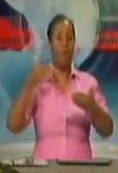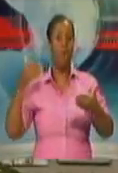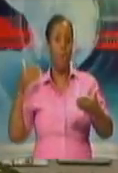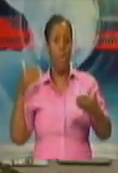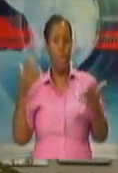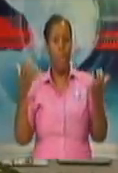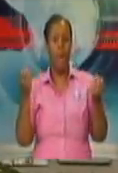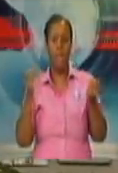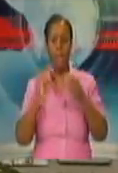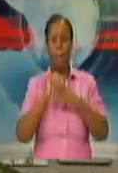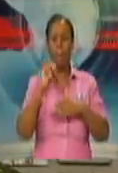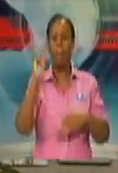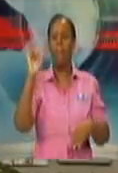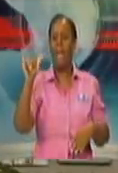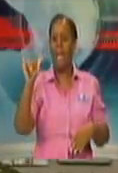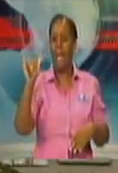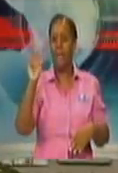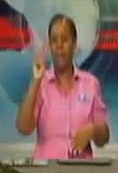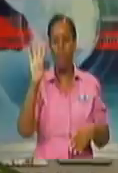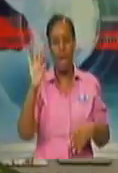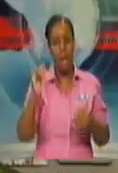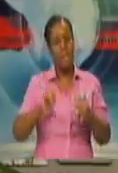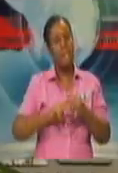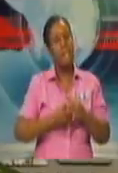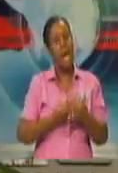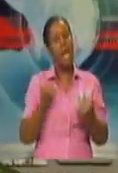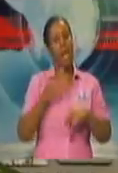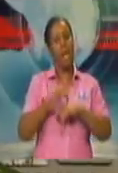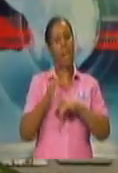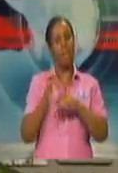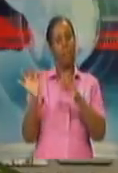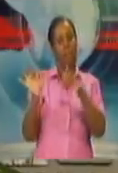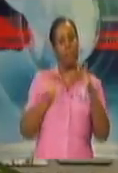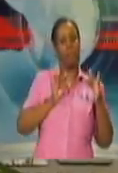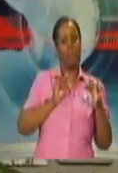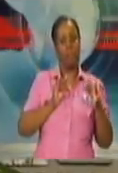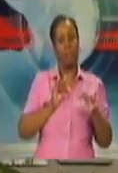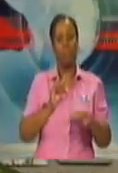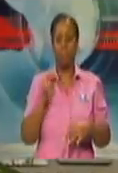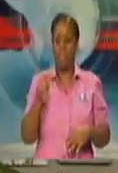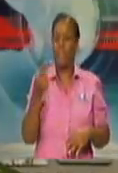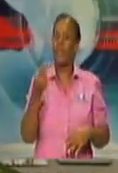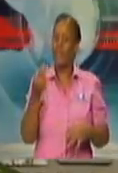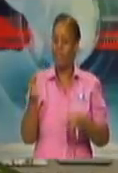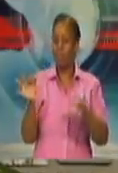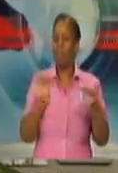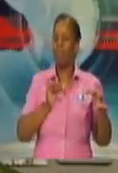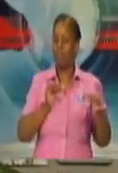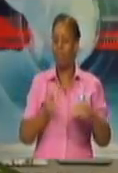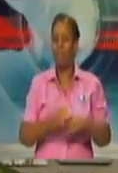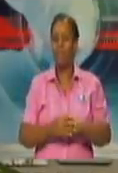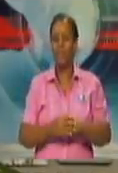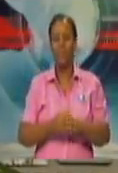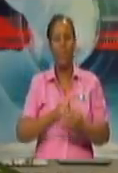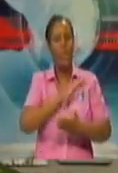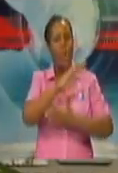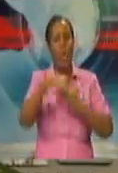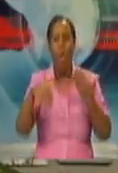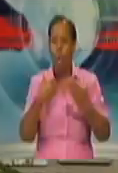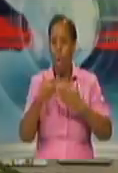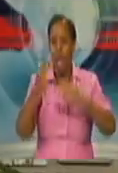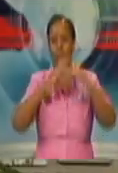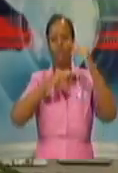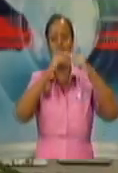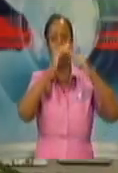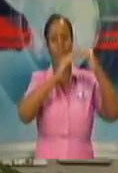will now begin this Thursday. Phase 2 allows the entire manufacturing and construction sectors to return to work,